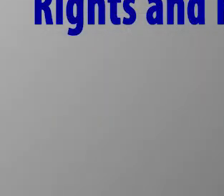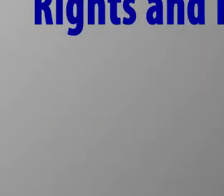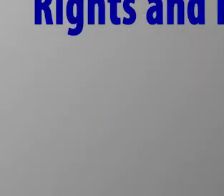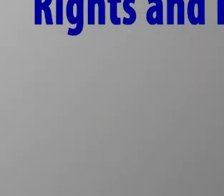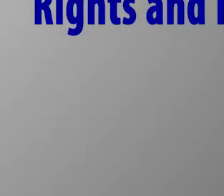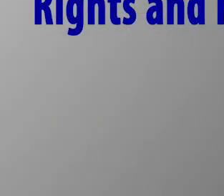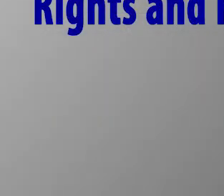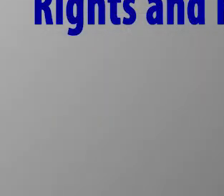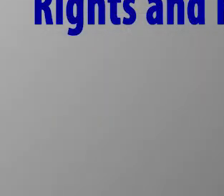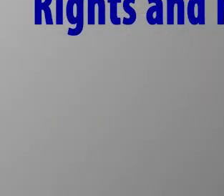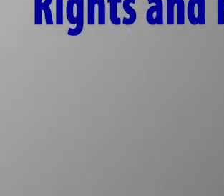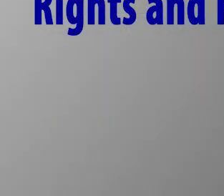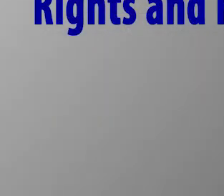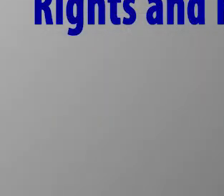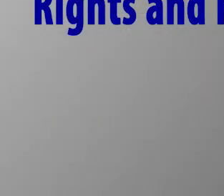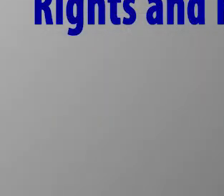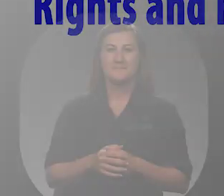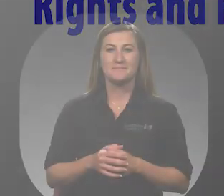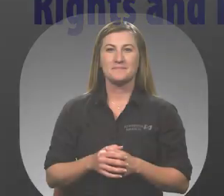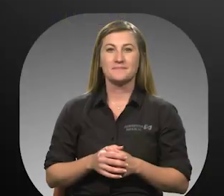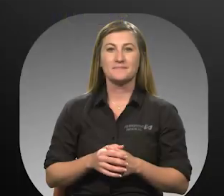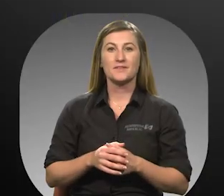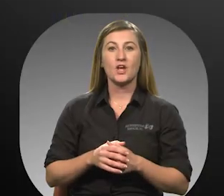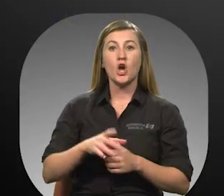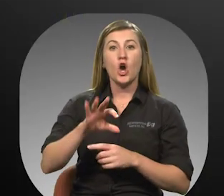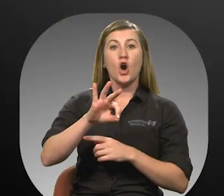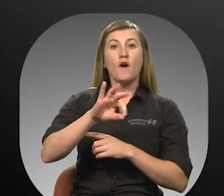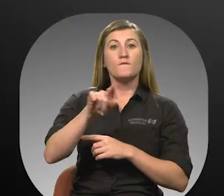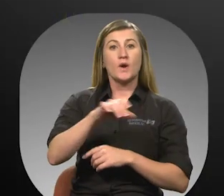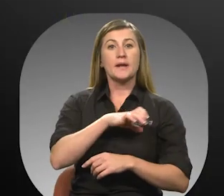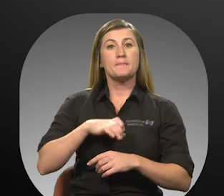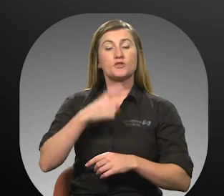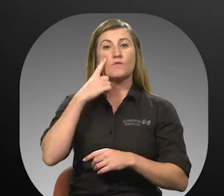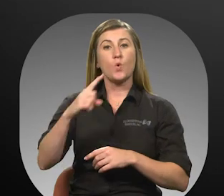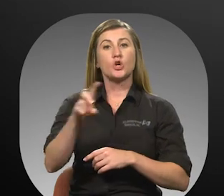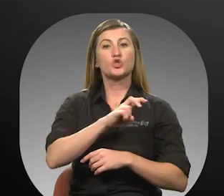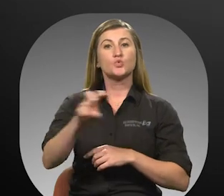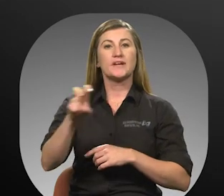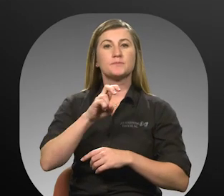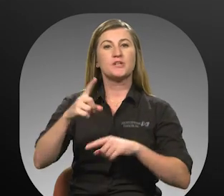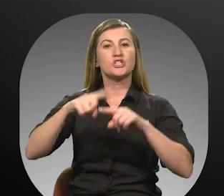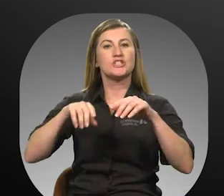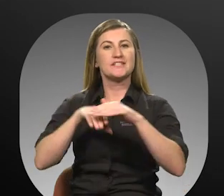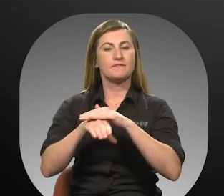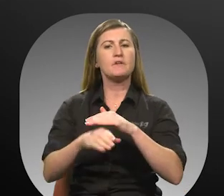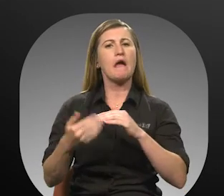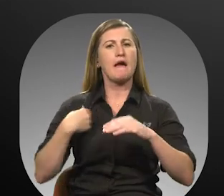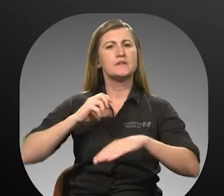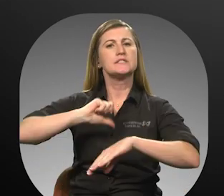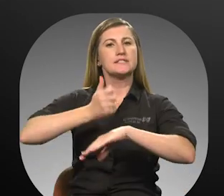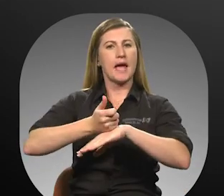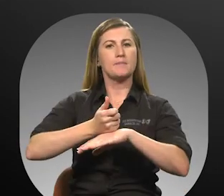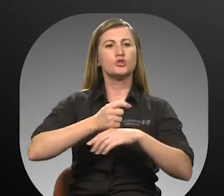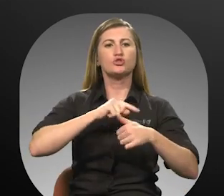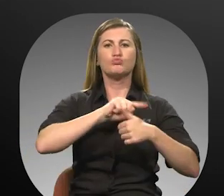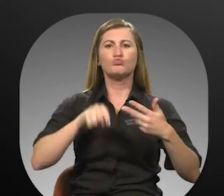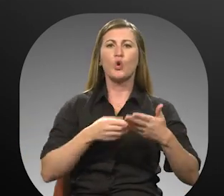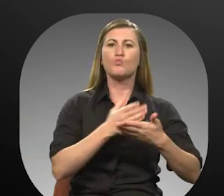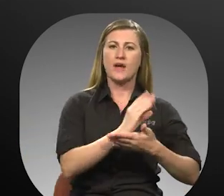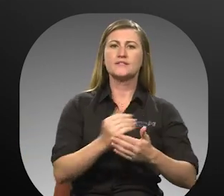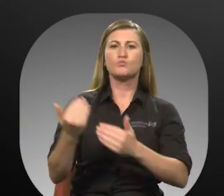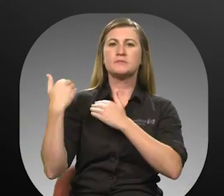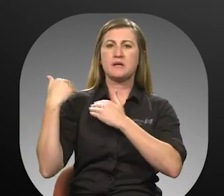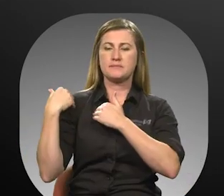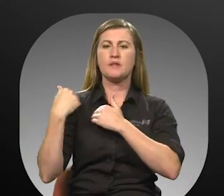Rights and Responsibilities The Florida Commission for the Transportation Disadvantaged has established the following set of rights and